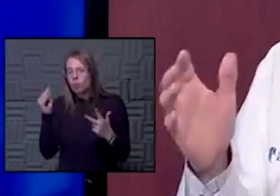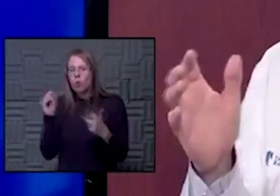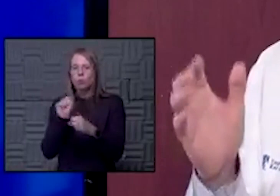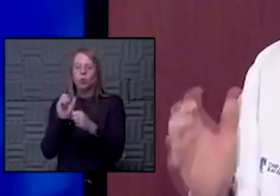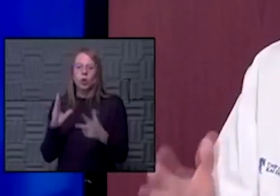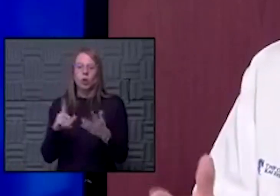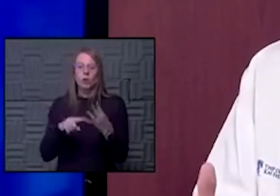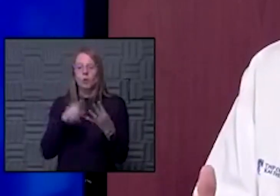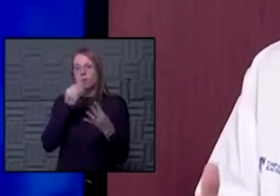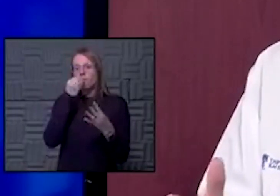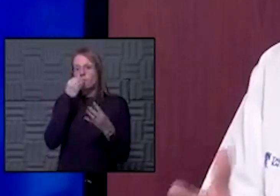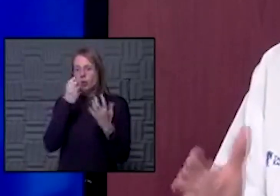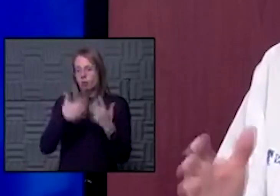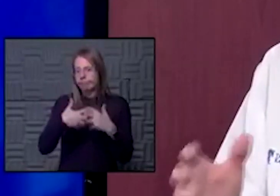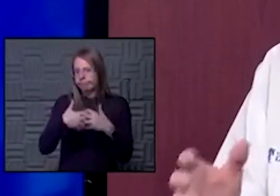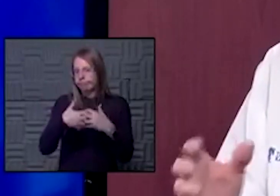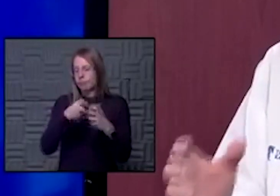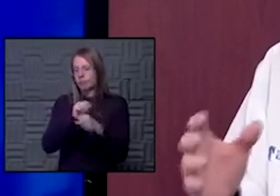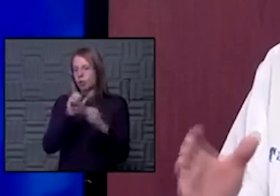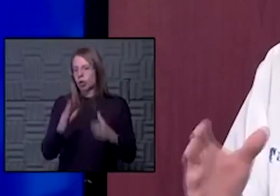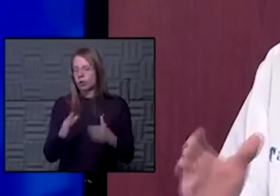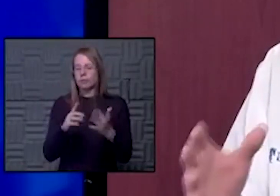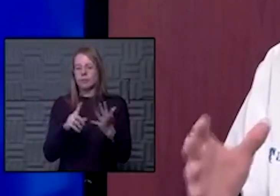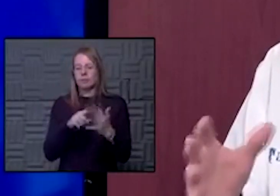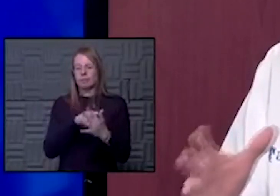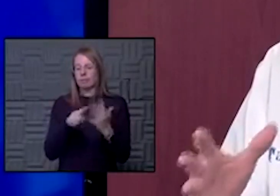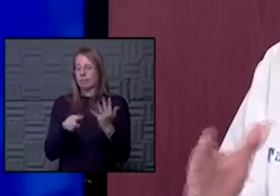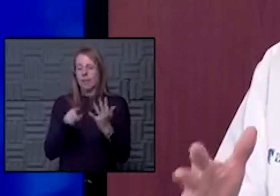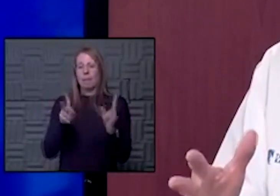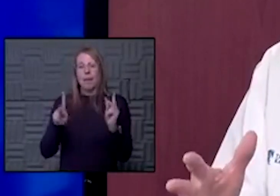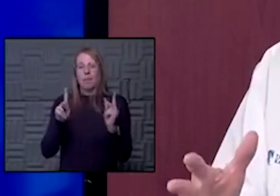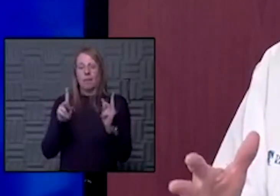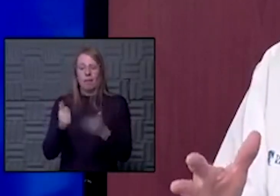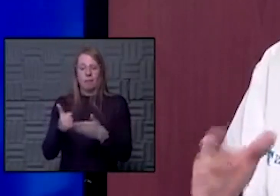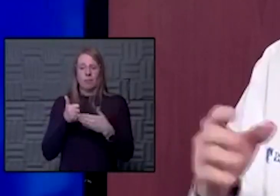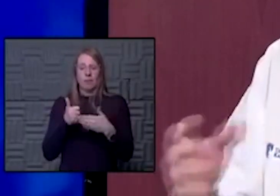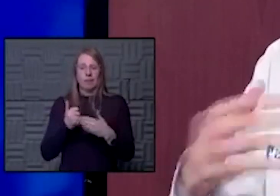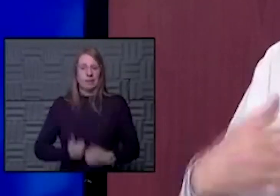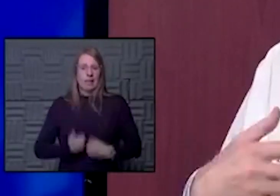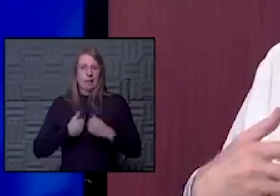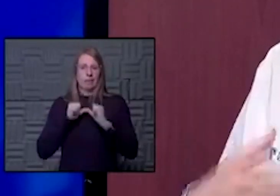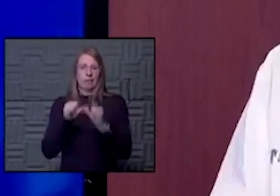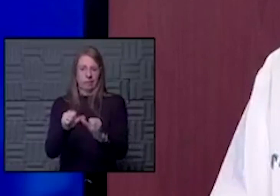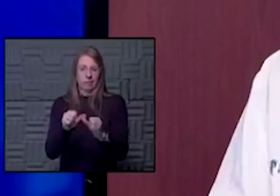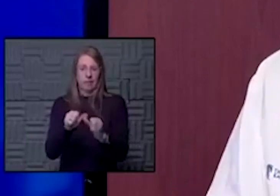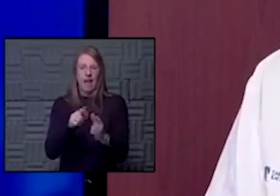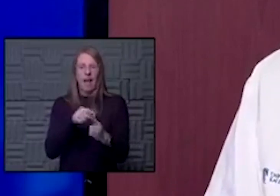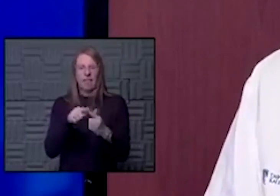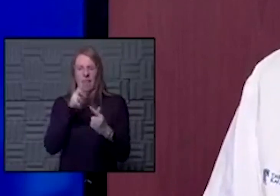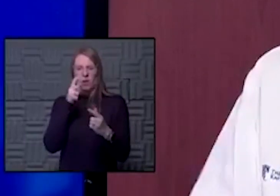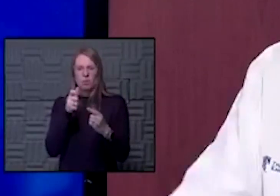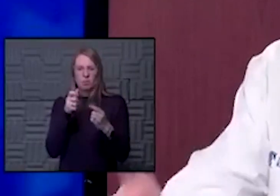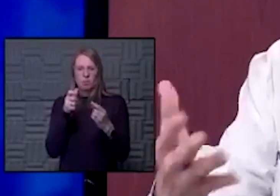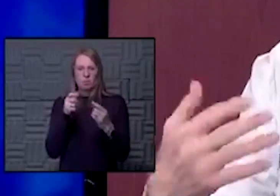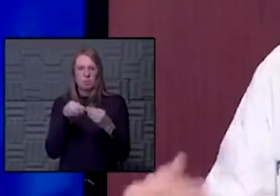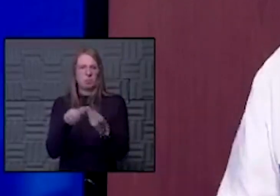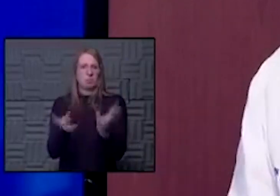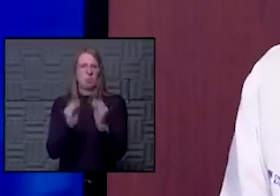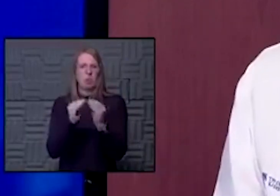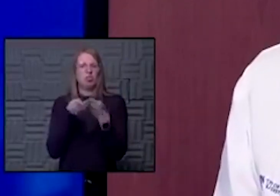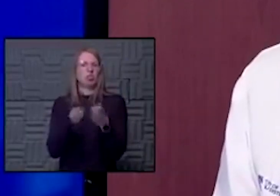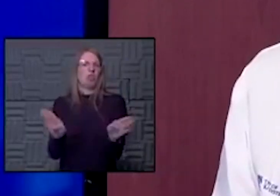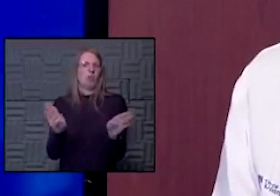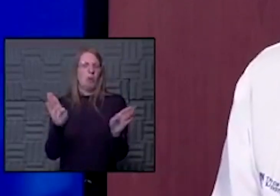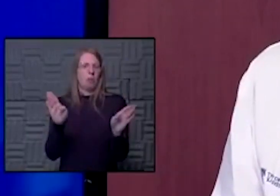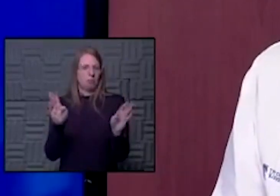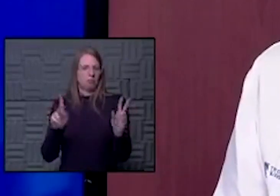workers, and food processing workers, and people who help keep all of us alive. so then it starts getting to more general public. Any other thoughts around